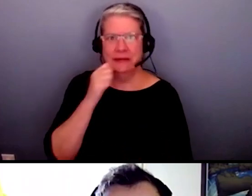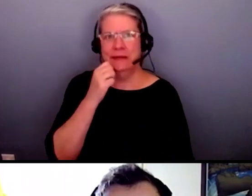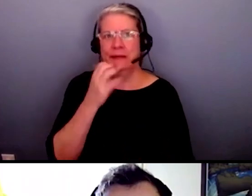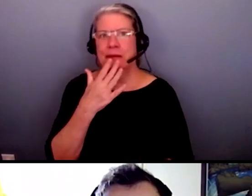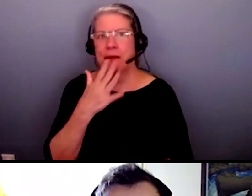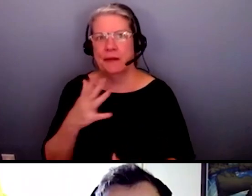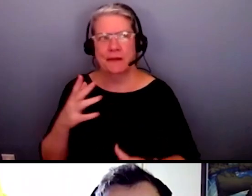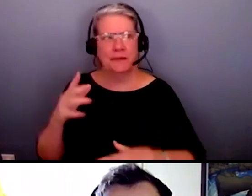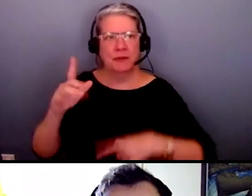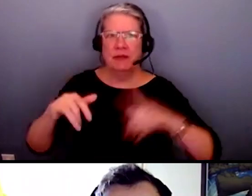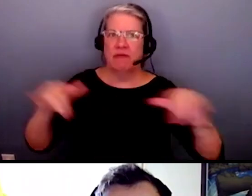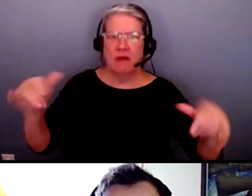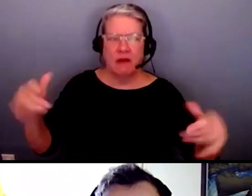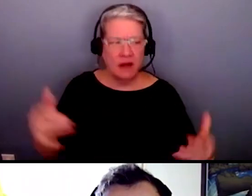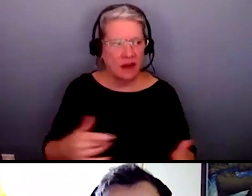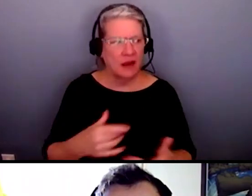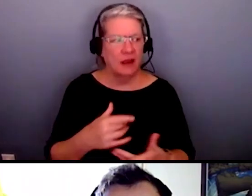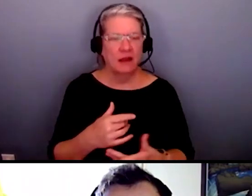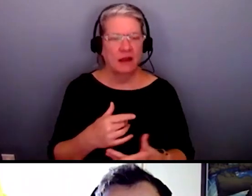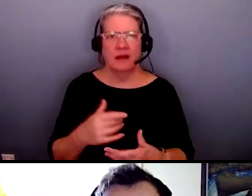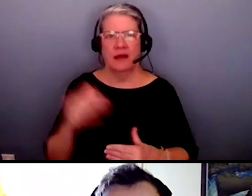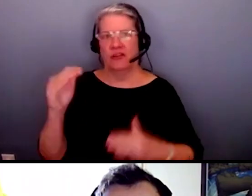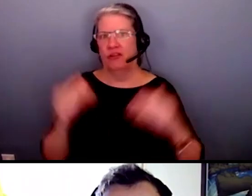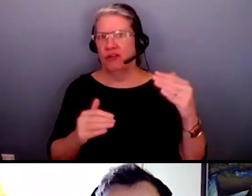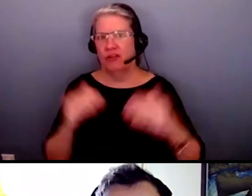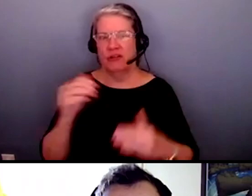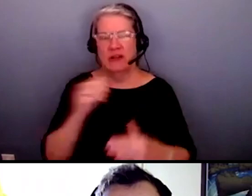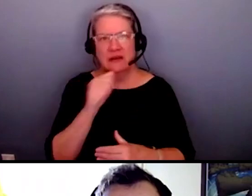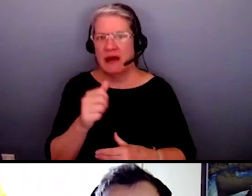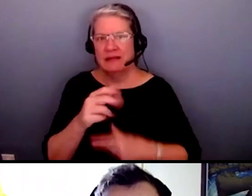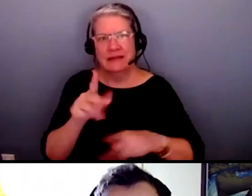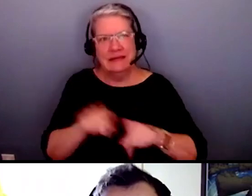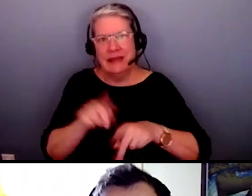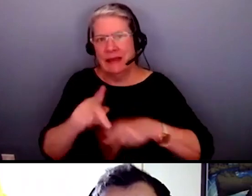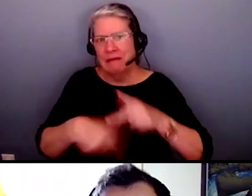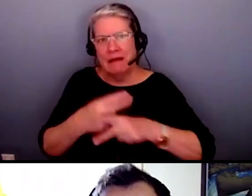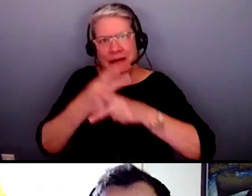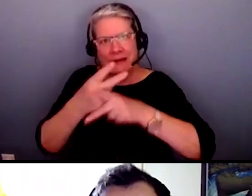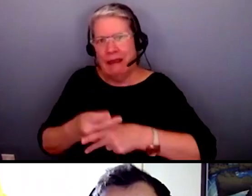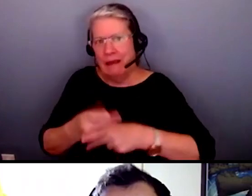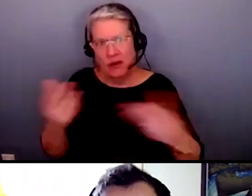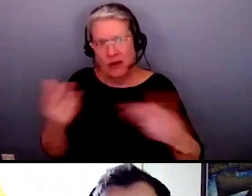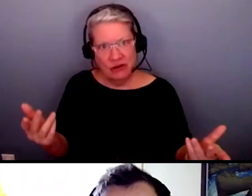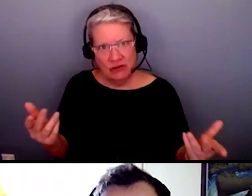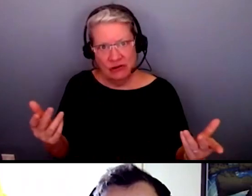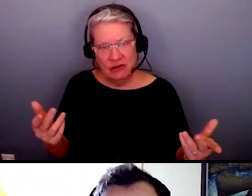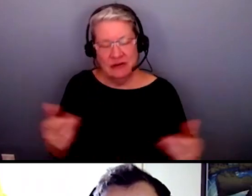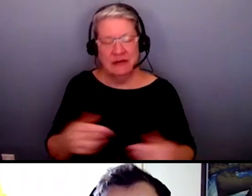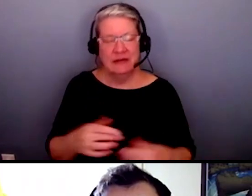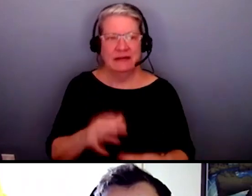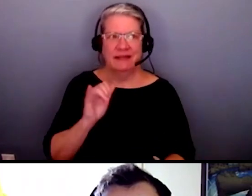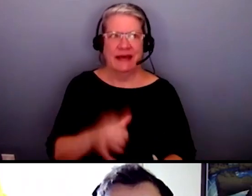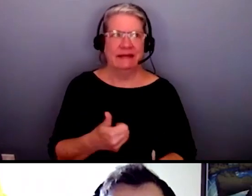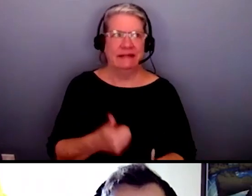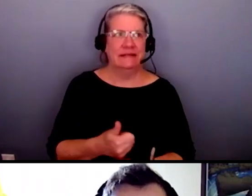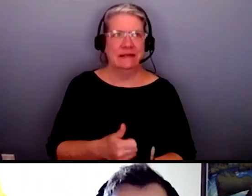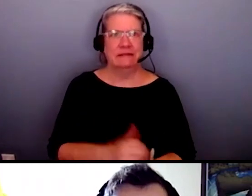generally don't get the same type of care which you know in and of itself is